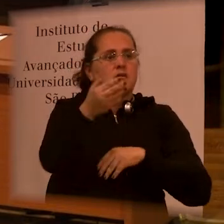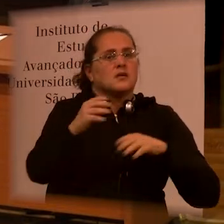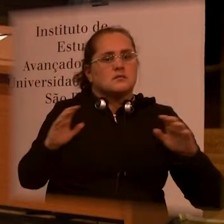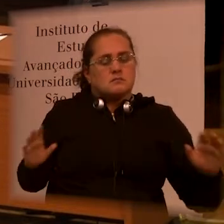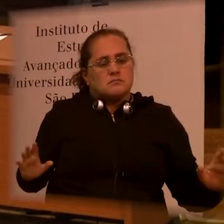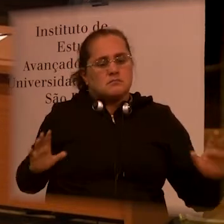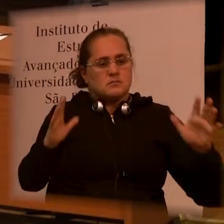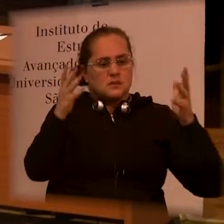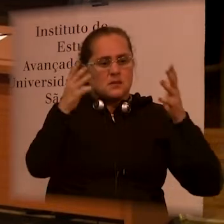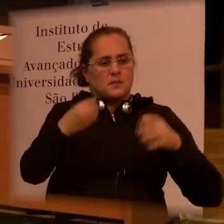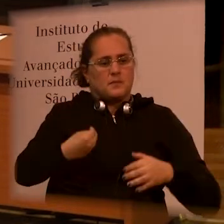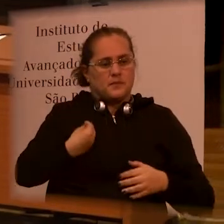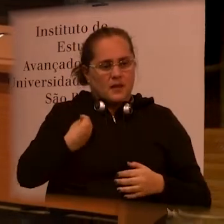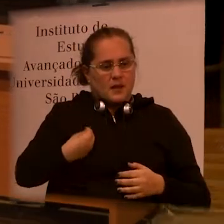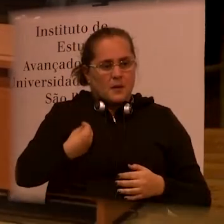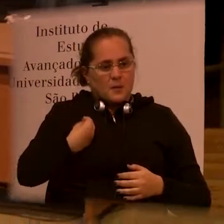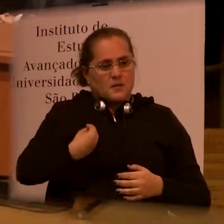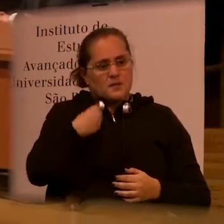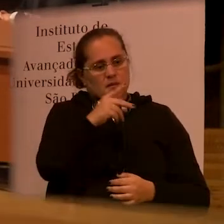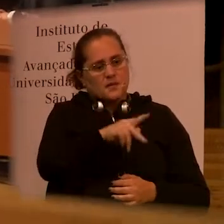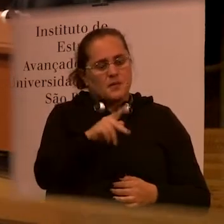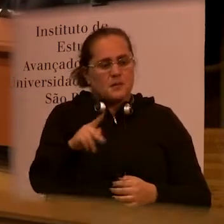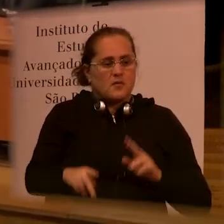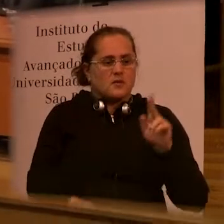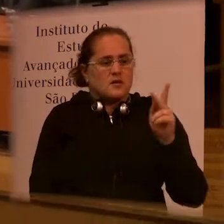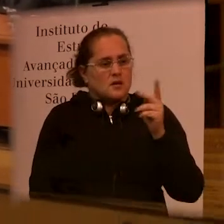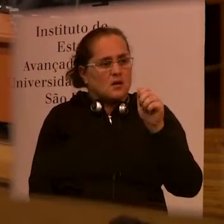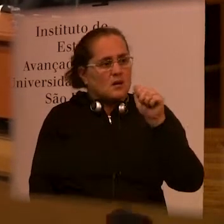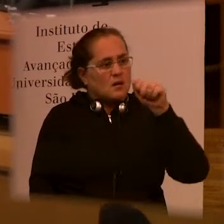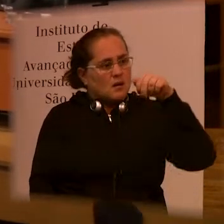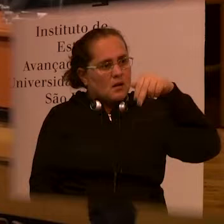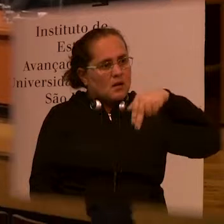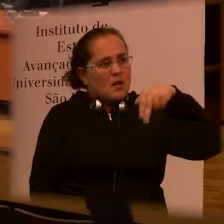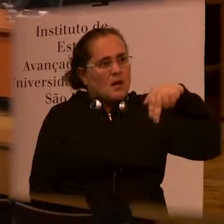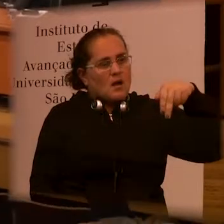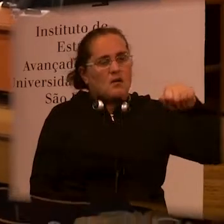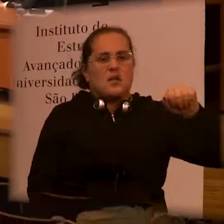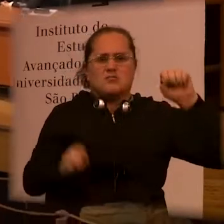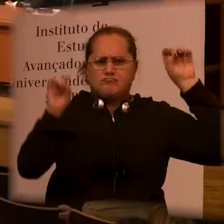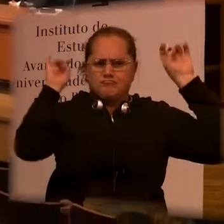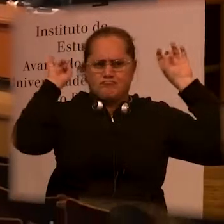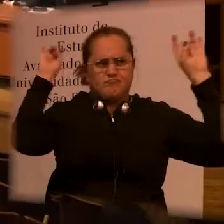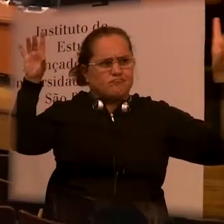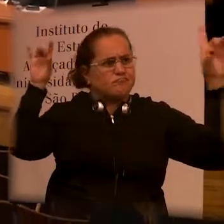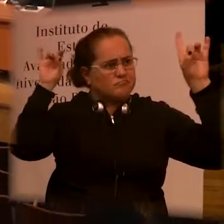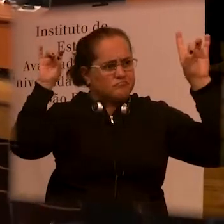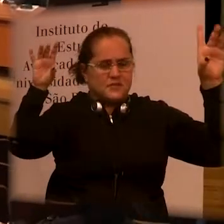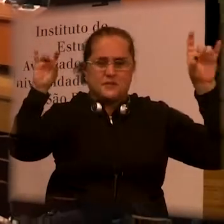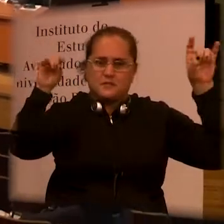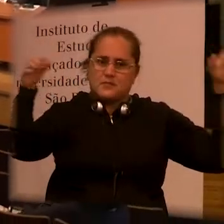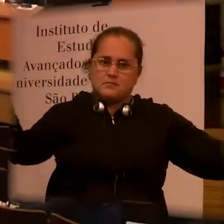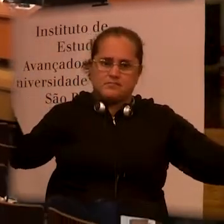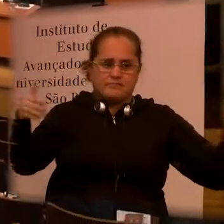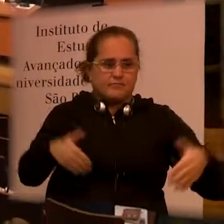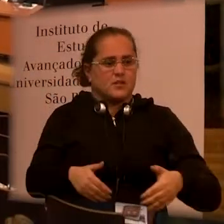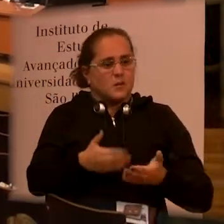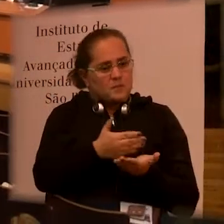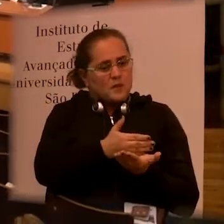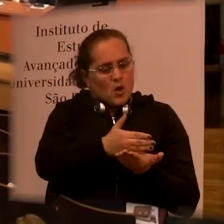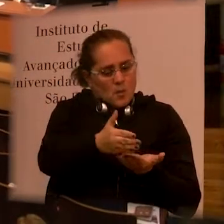up there and celebrate Professor Hannes Cooper's presence here. It's a privilege. It's a real privilege